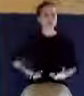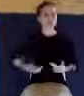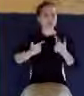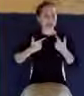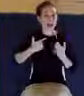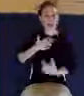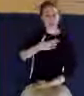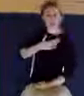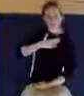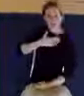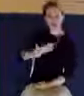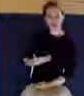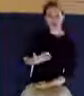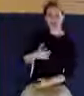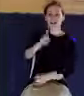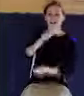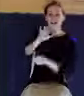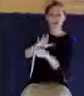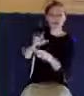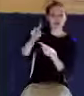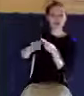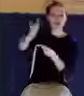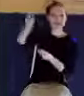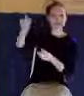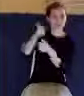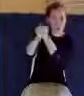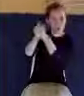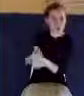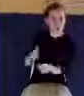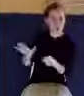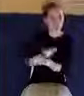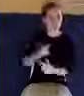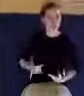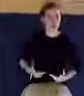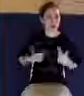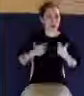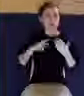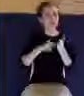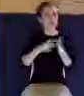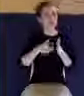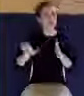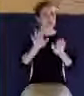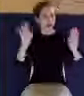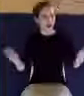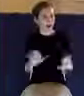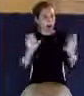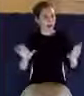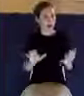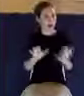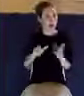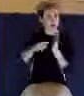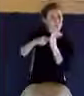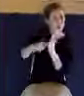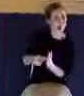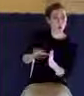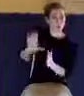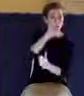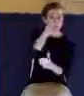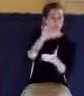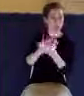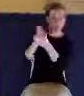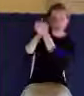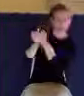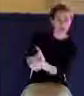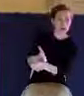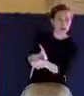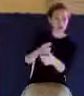submitted yourself to Jesus Christ as your Savior? Systematic theology recognizes all these elements